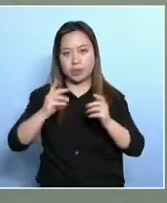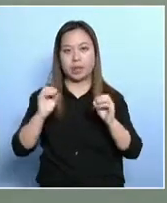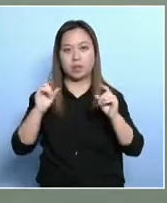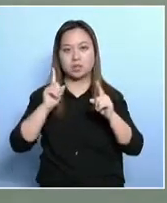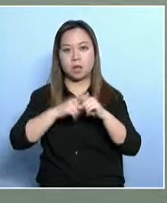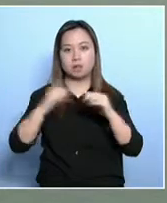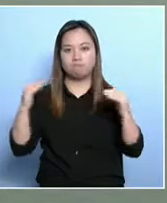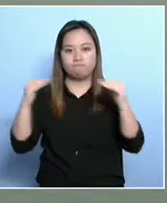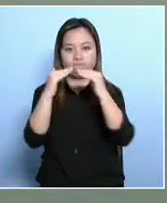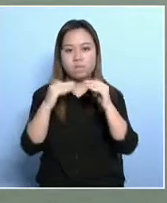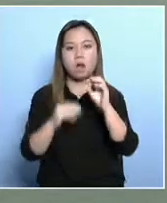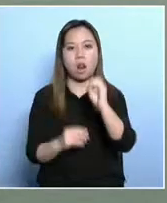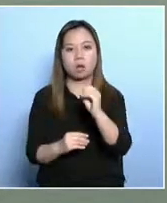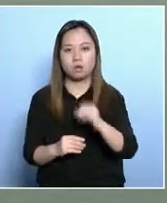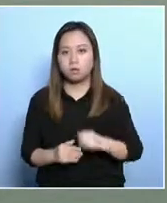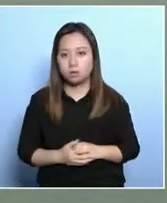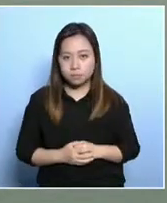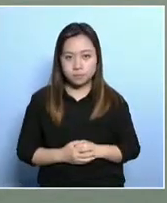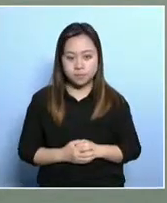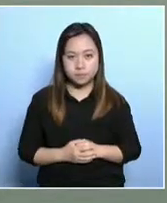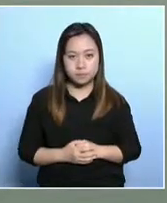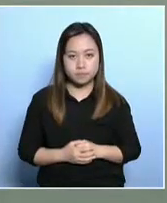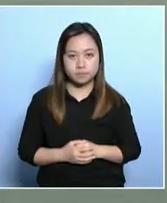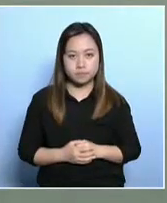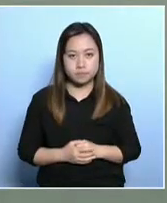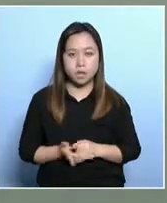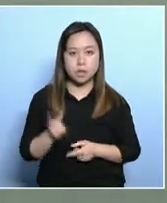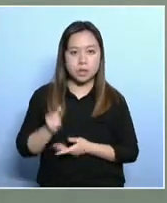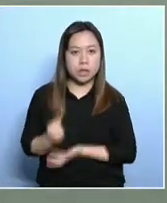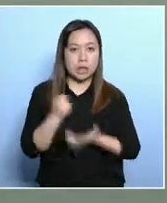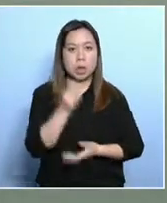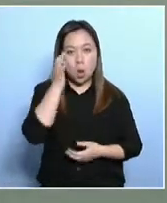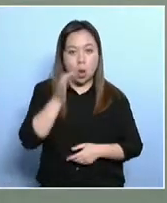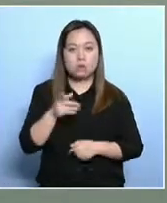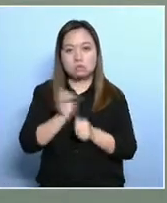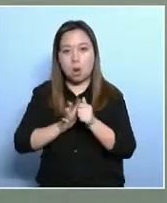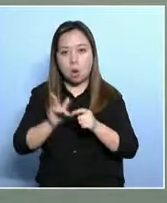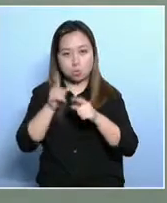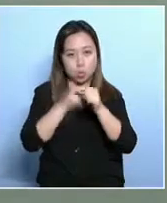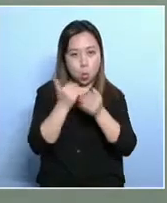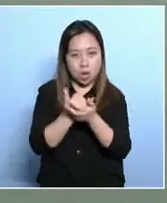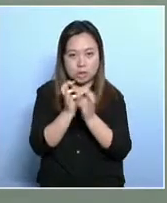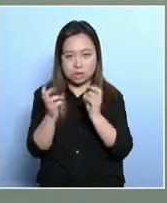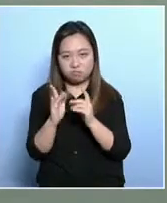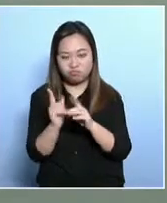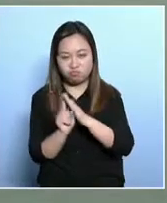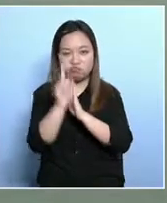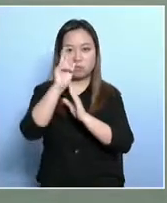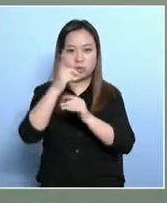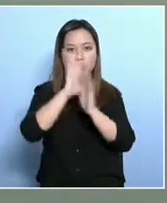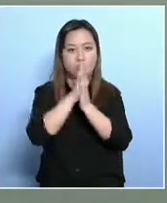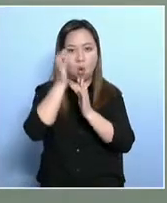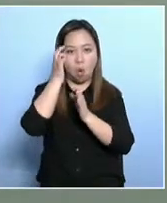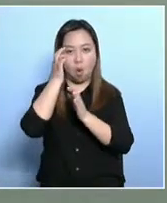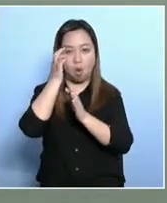input such resources, the poverty, the poor people can